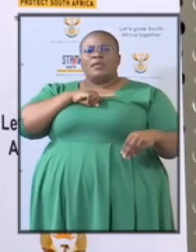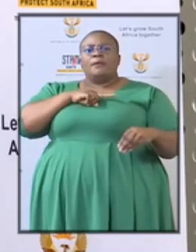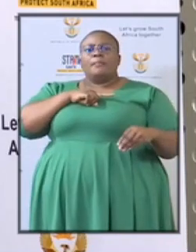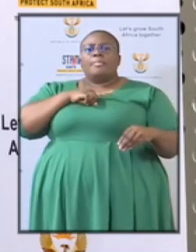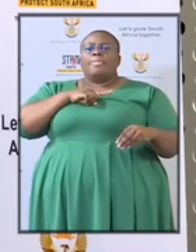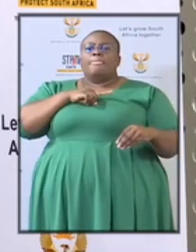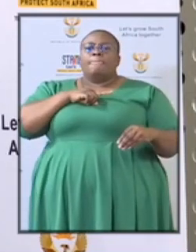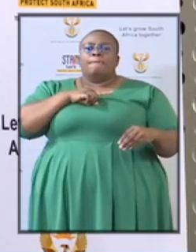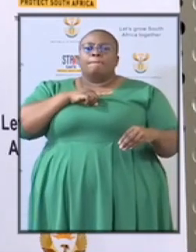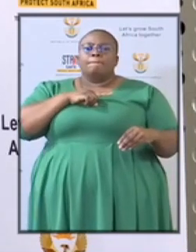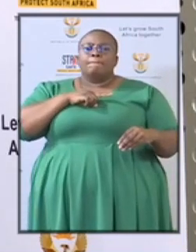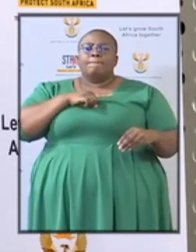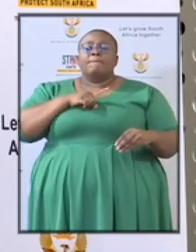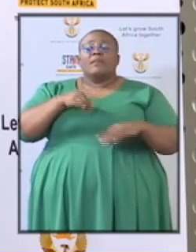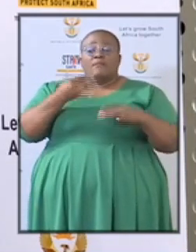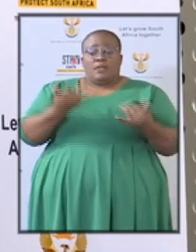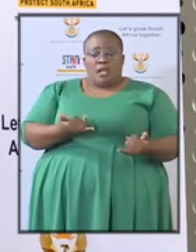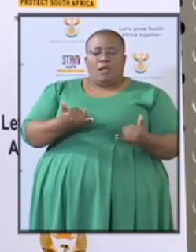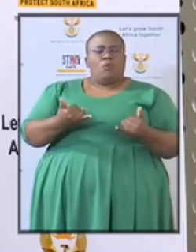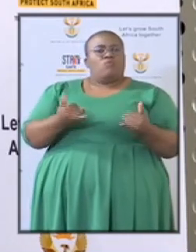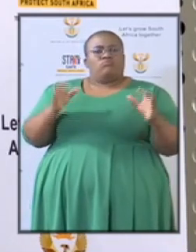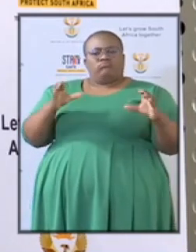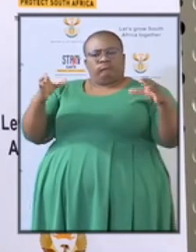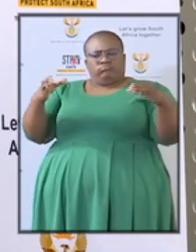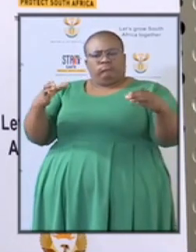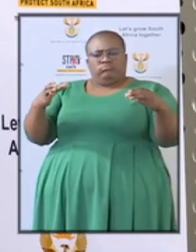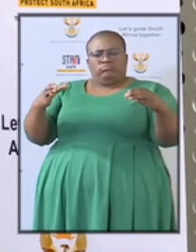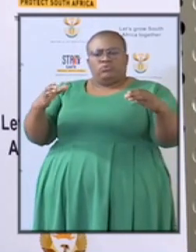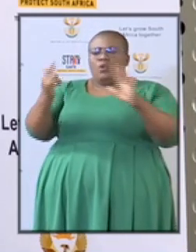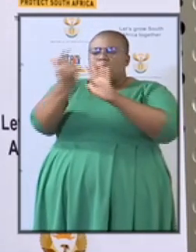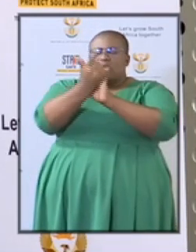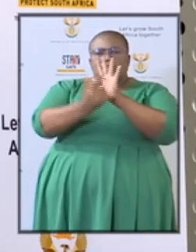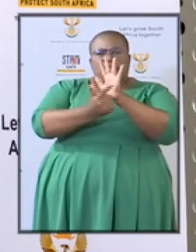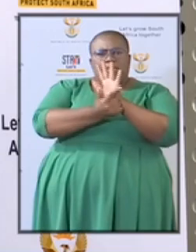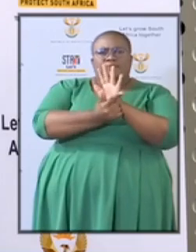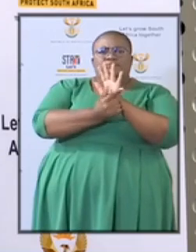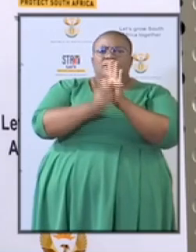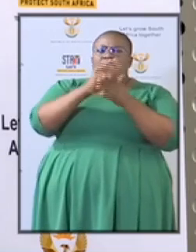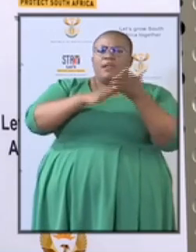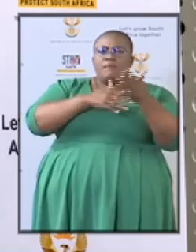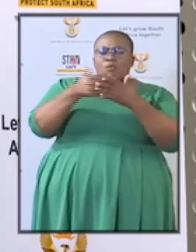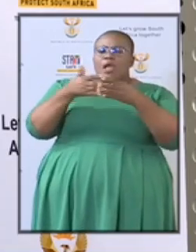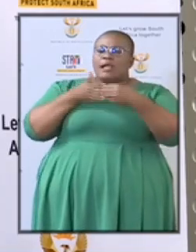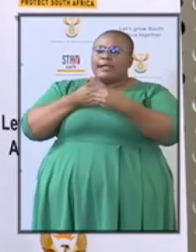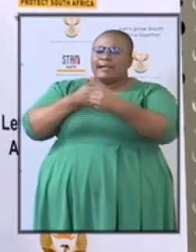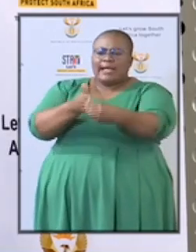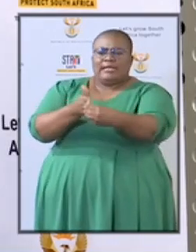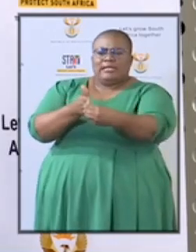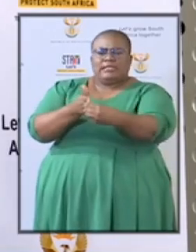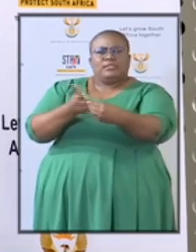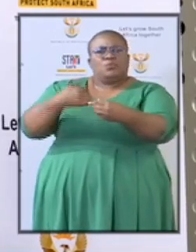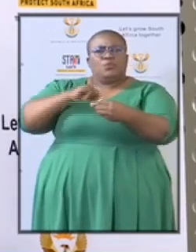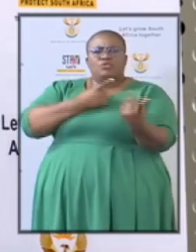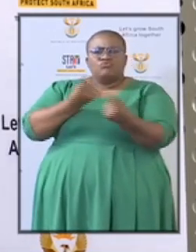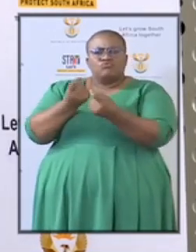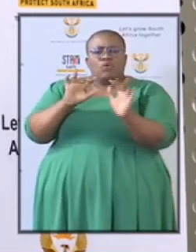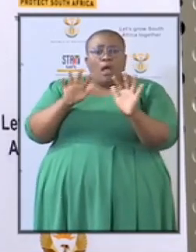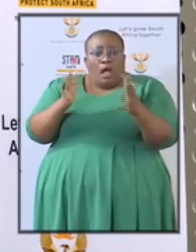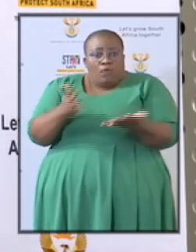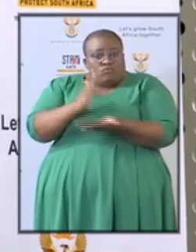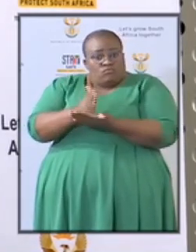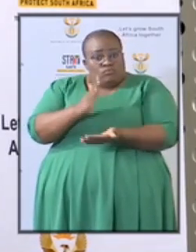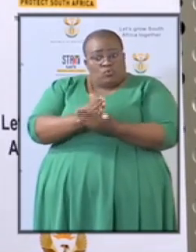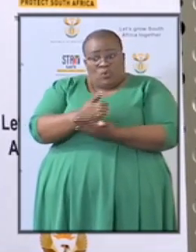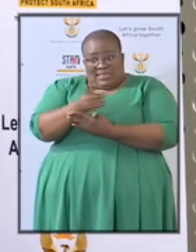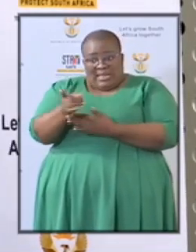how do we give it a legislative framework and the legislative guidance that will enable it to function with a